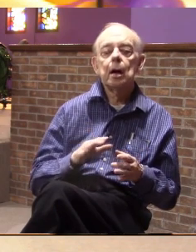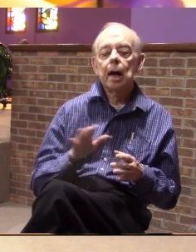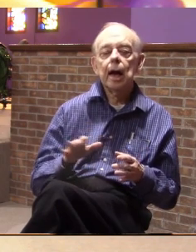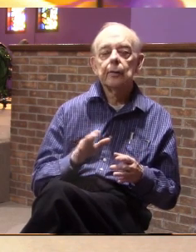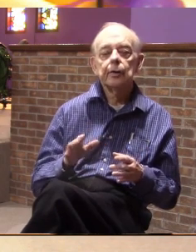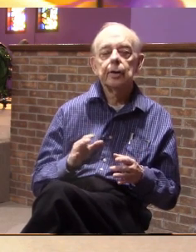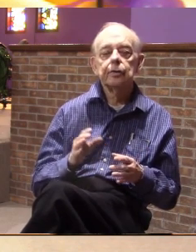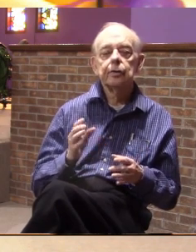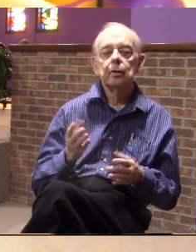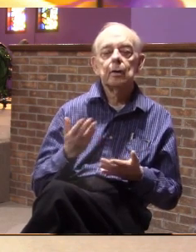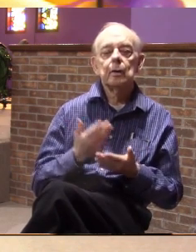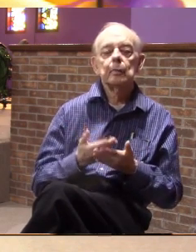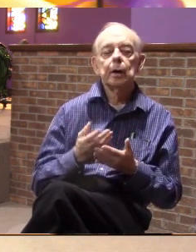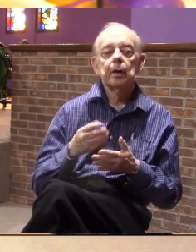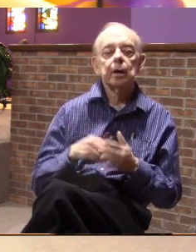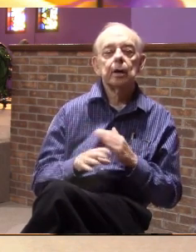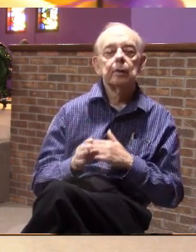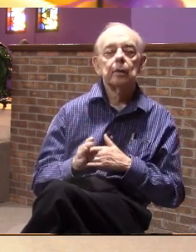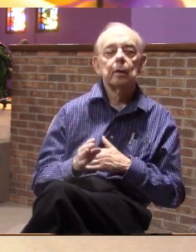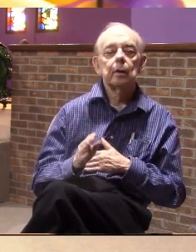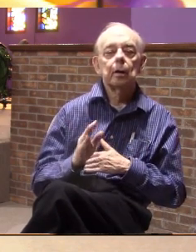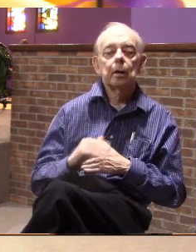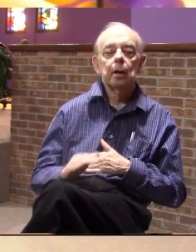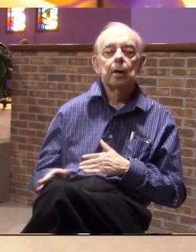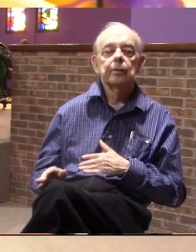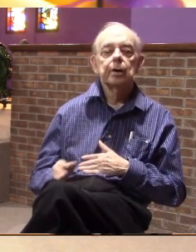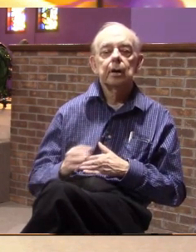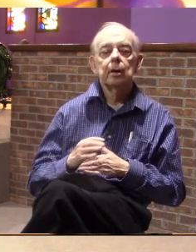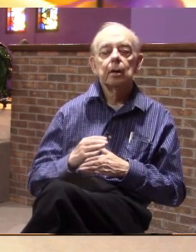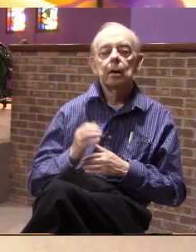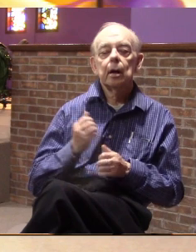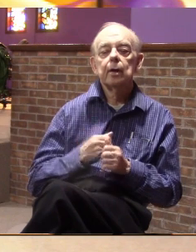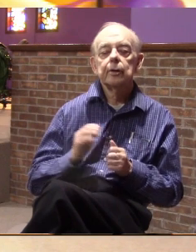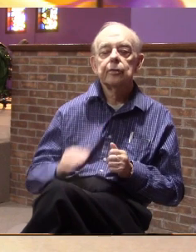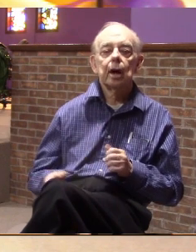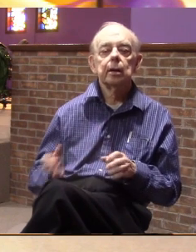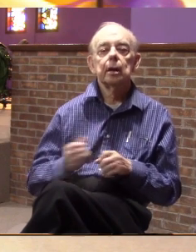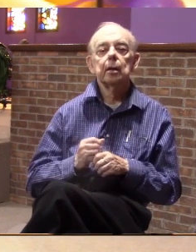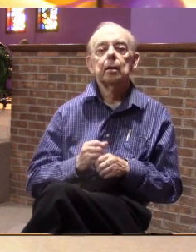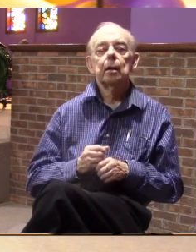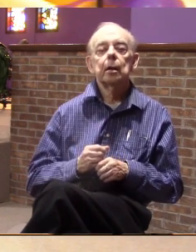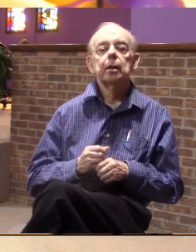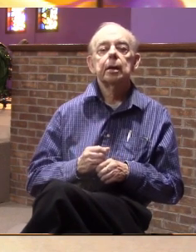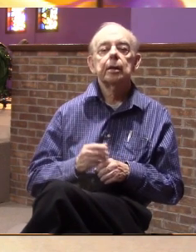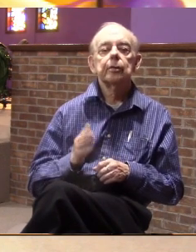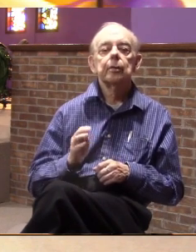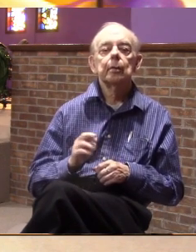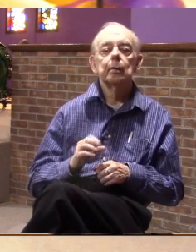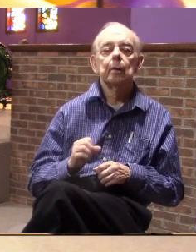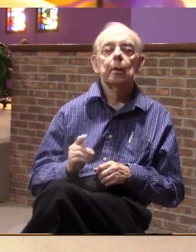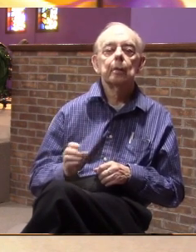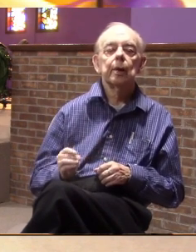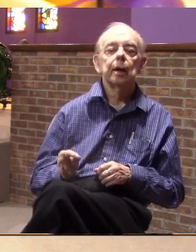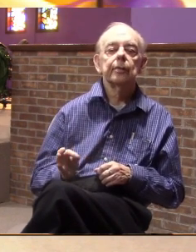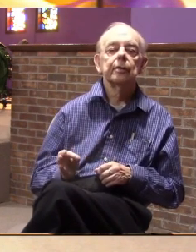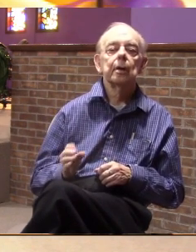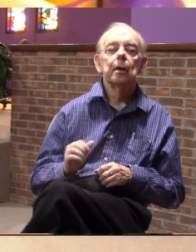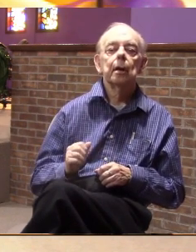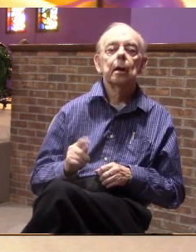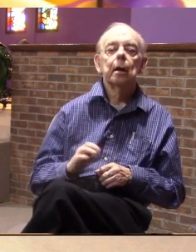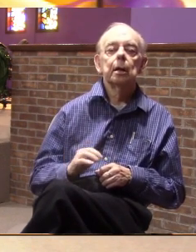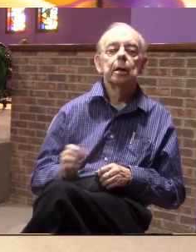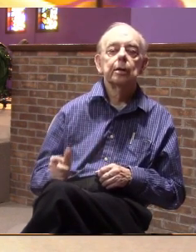that every child gets breakfast and lunch how do I know about